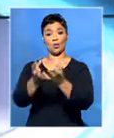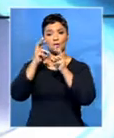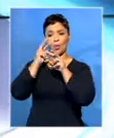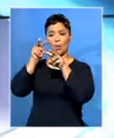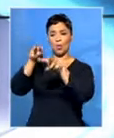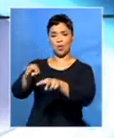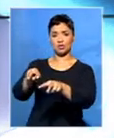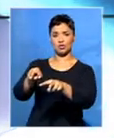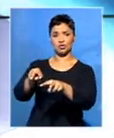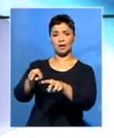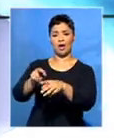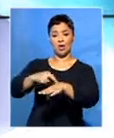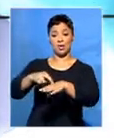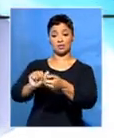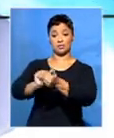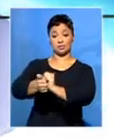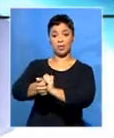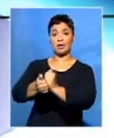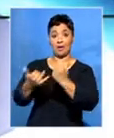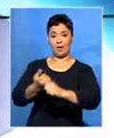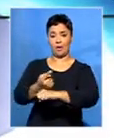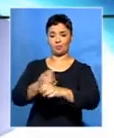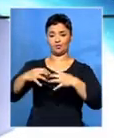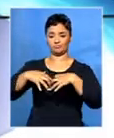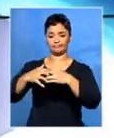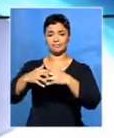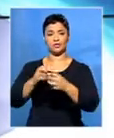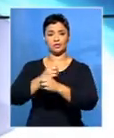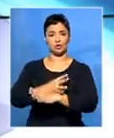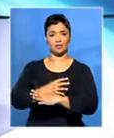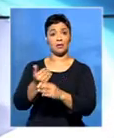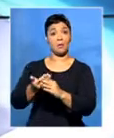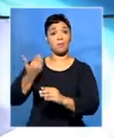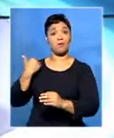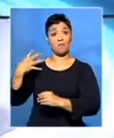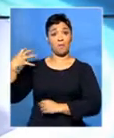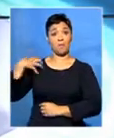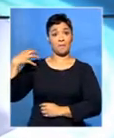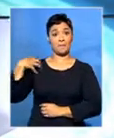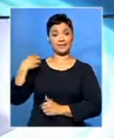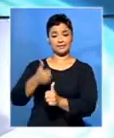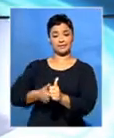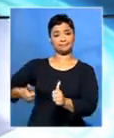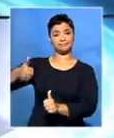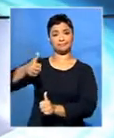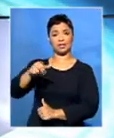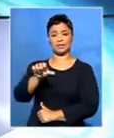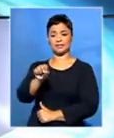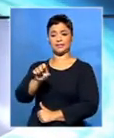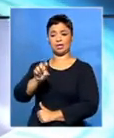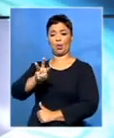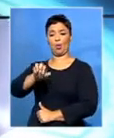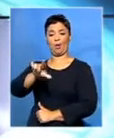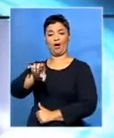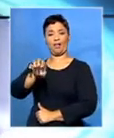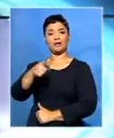Against racism in sport is underway this hour. The summit, spearheaded by the former minister and Robben Island prisoner, Tokyo Tsukhale,